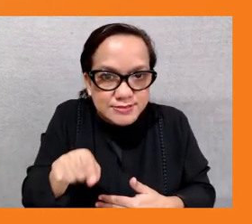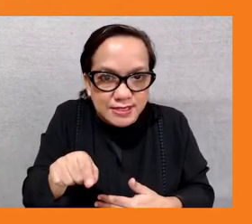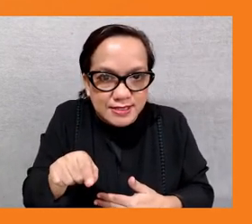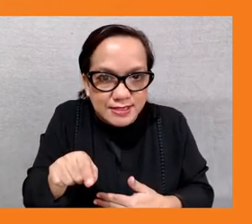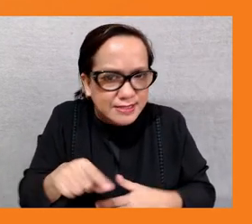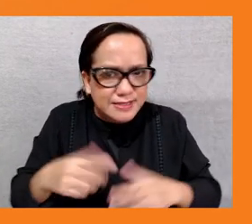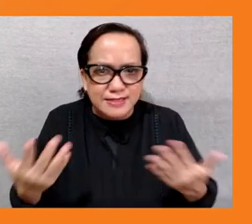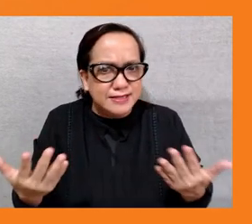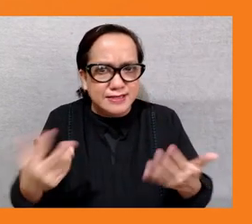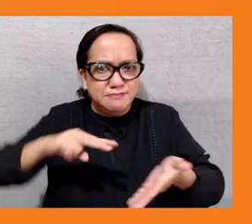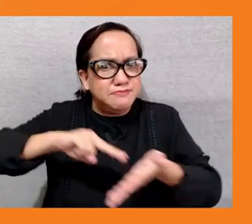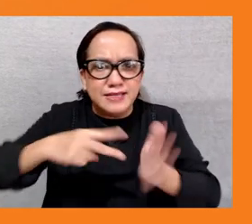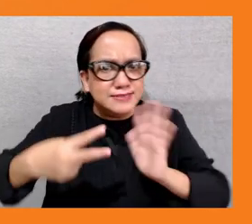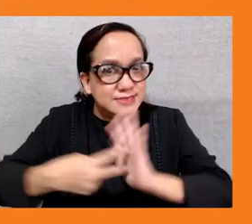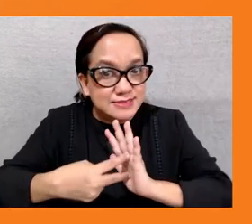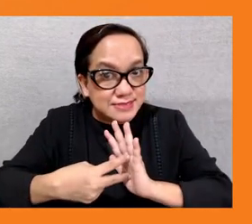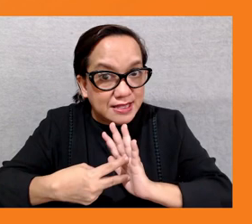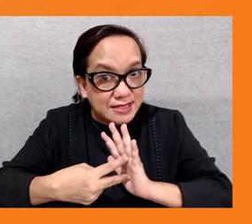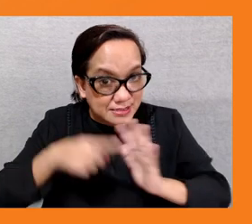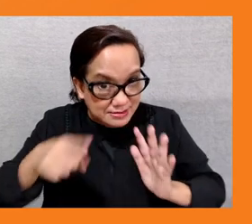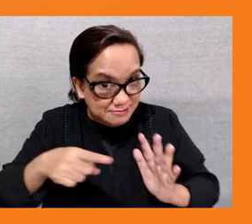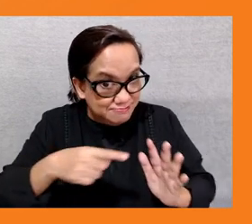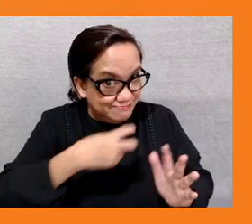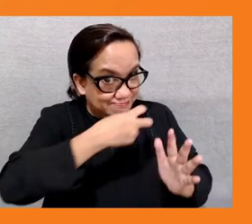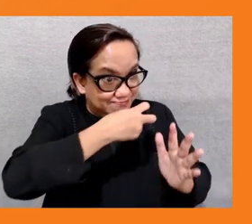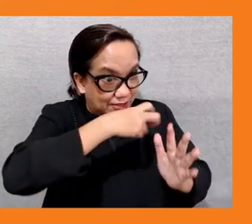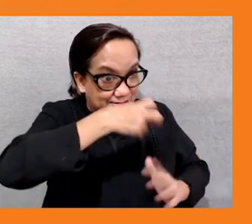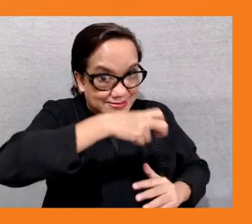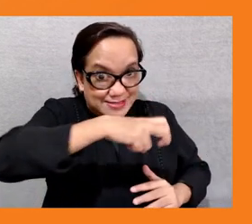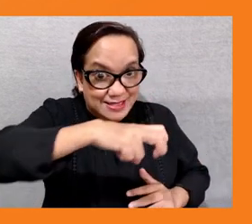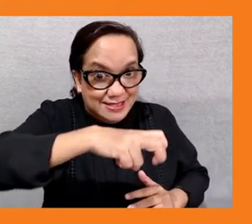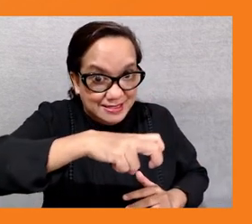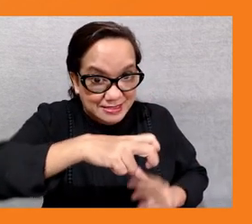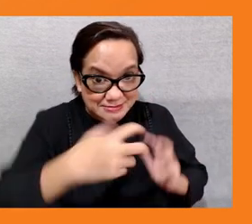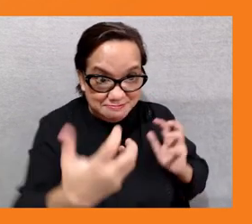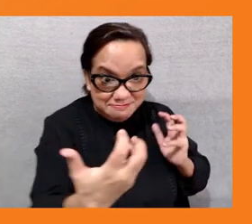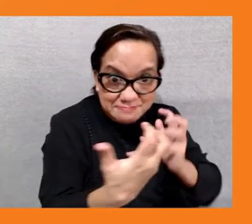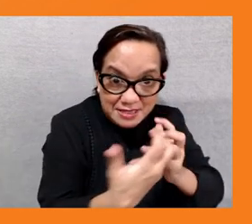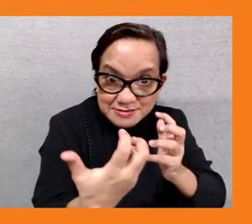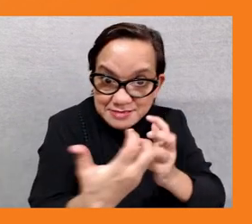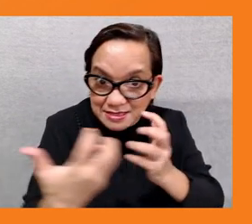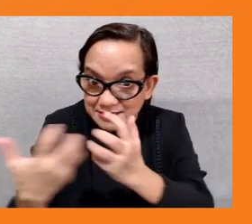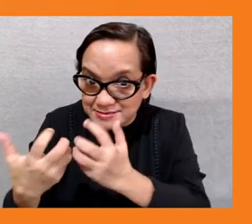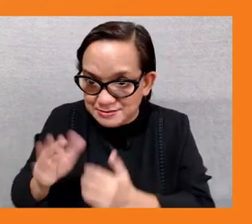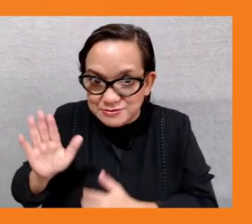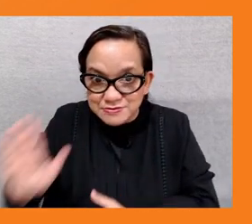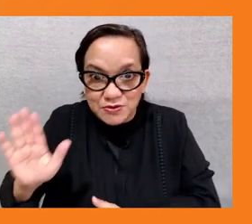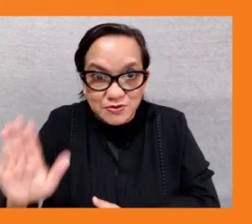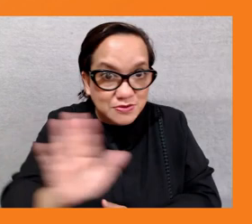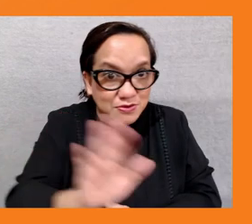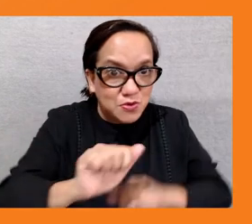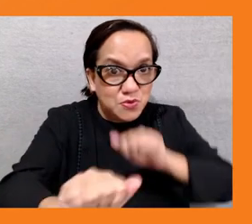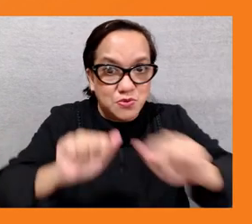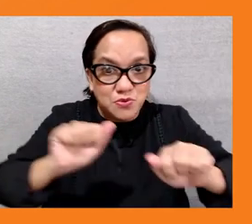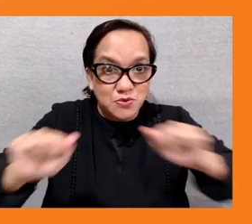climate discussion you know within government perhaps different ministries that traditionally haven't been at the forefront of making climate